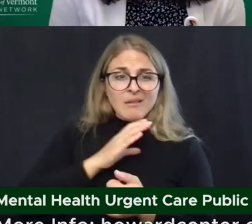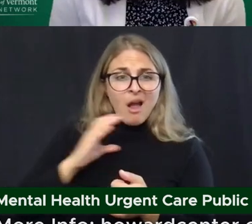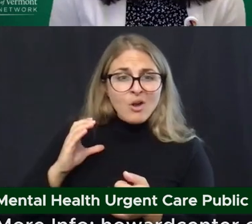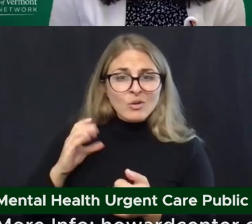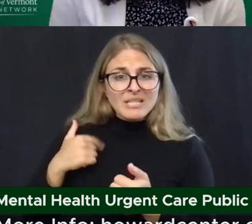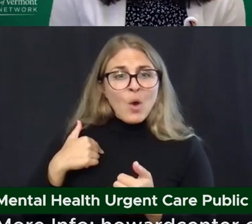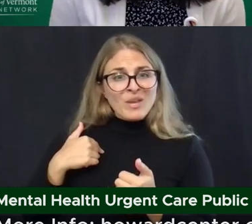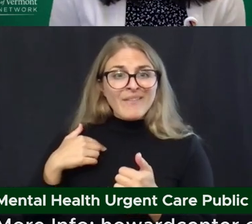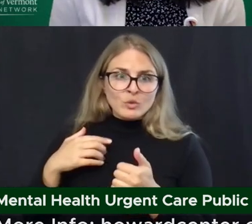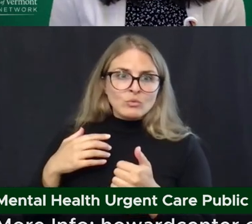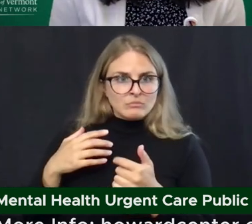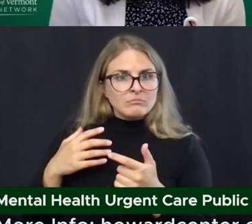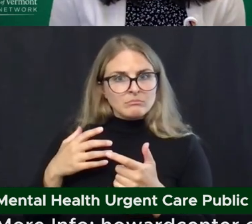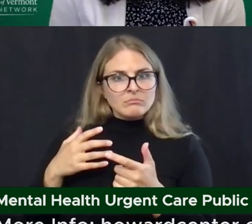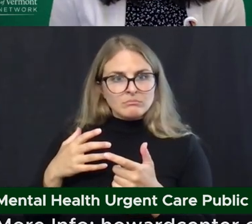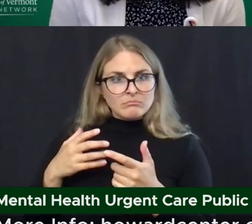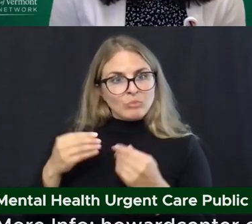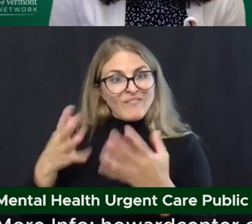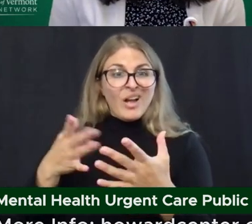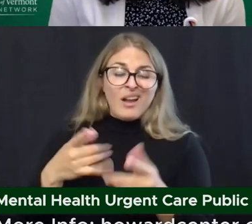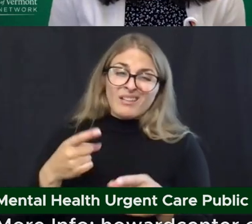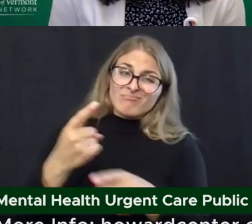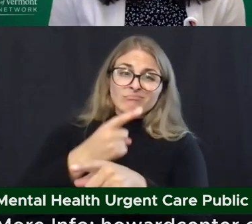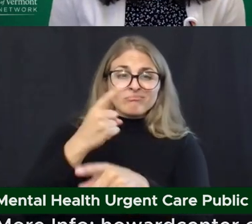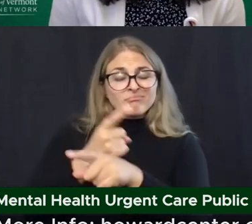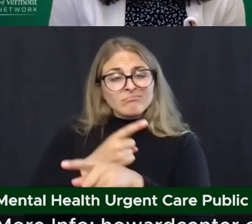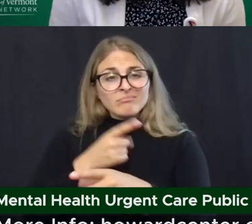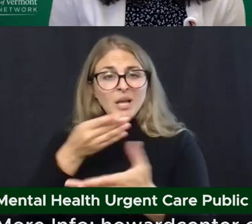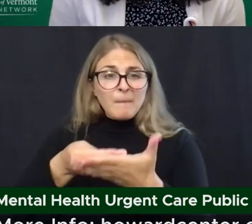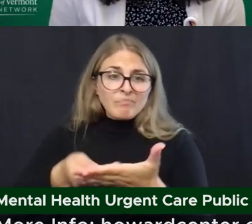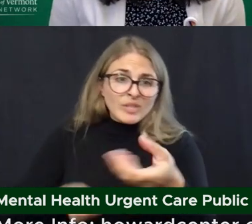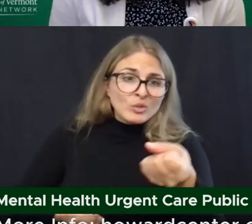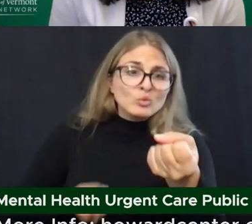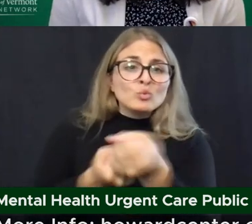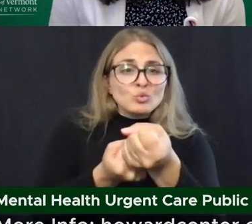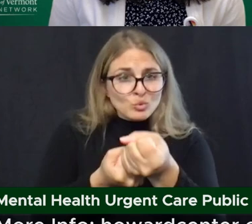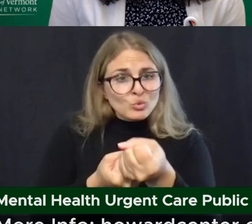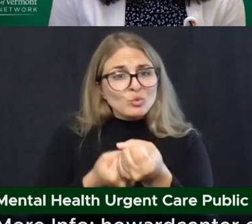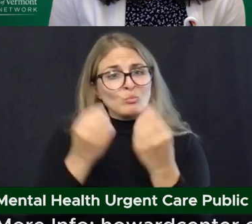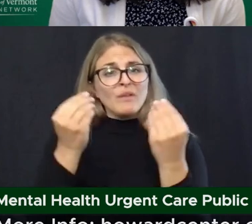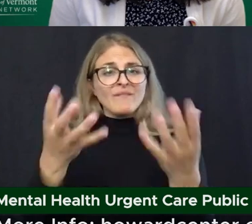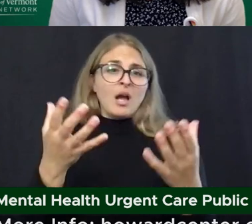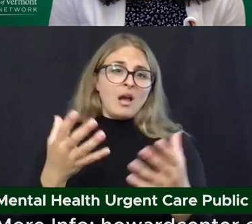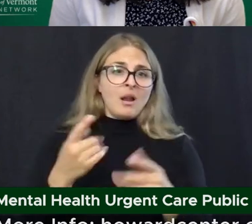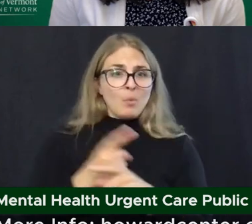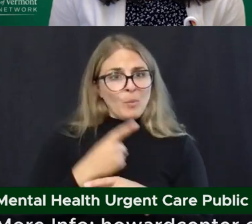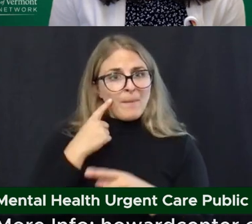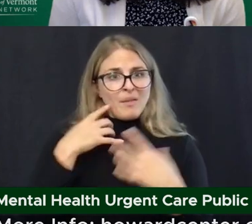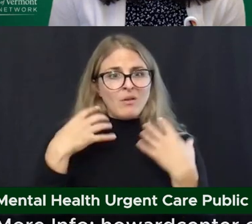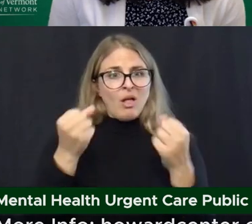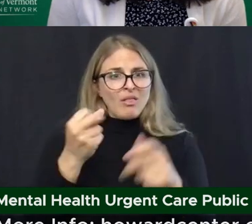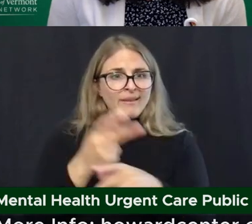purse to provide adequate funds for our mental health care? Dr. Althoff, do you want to take that one?